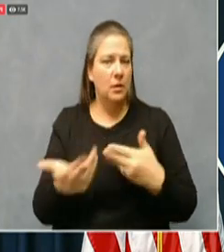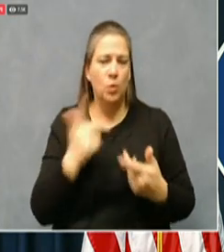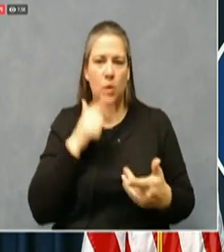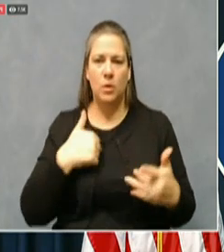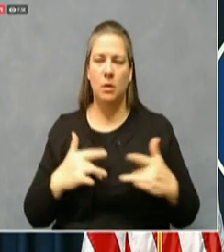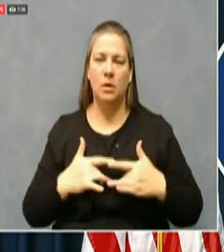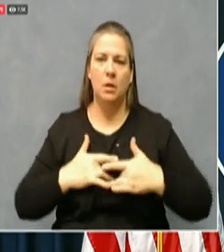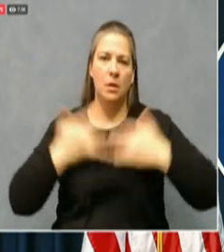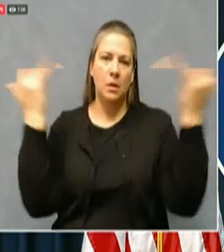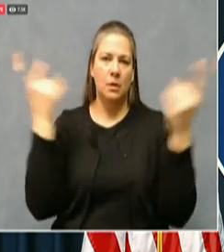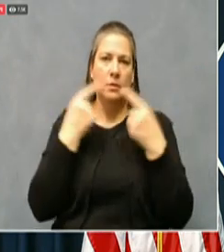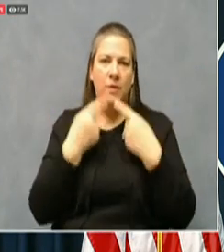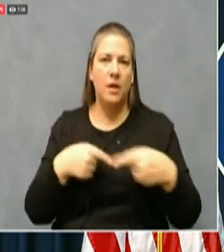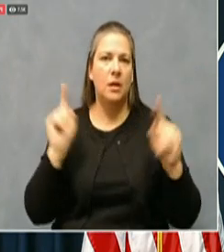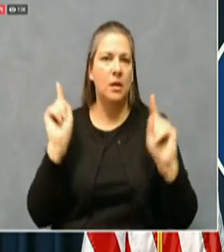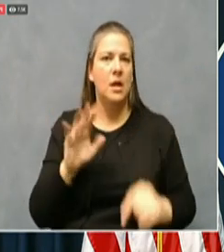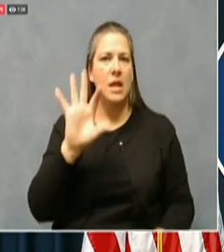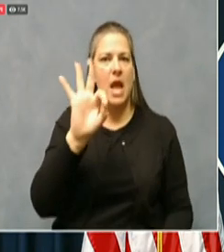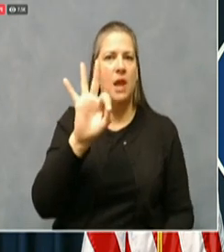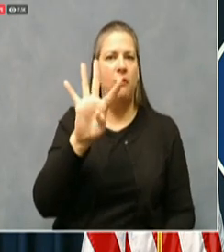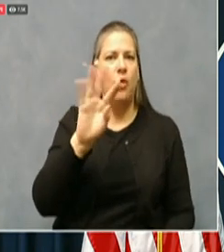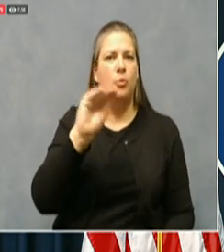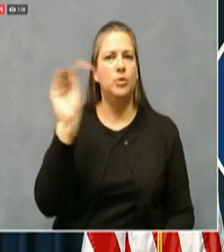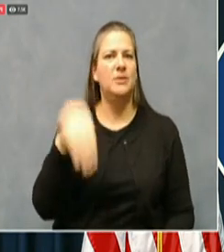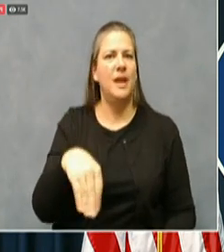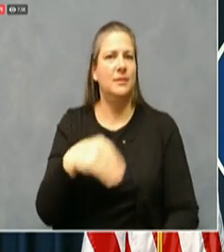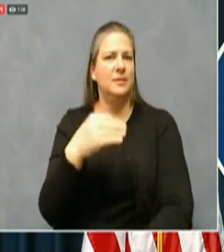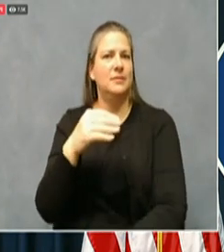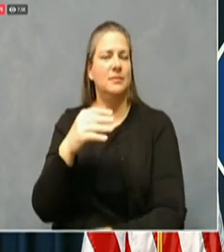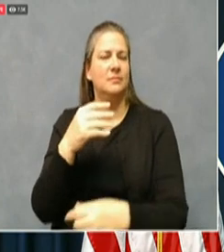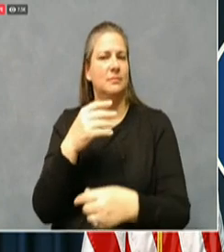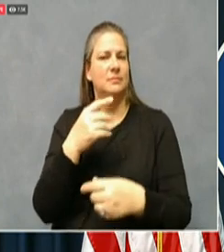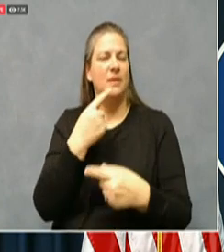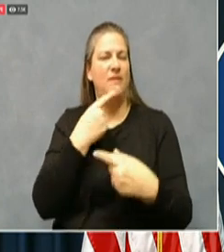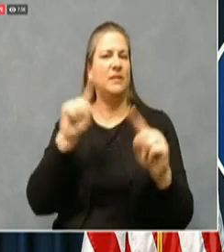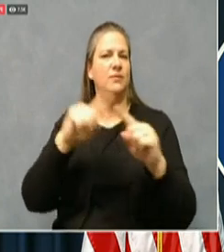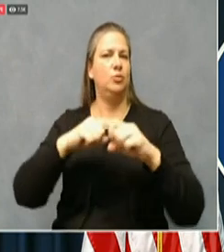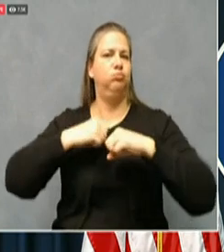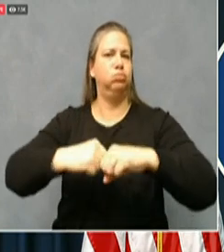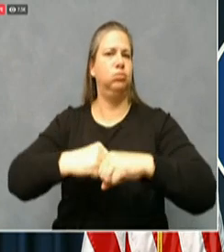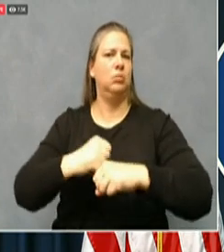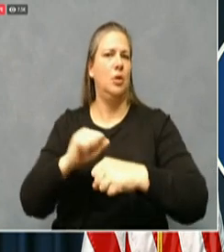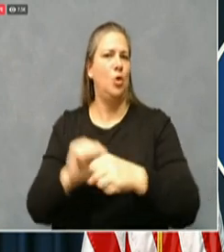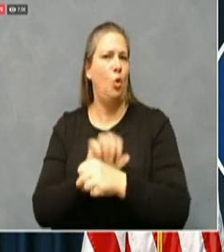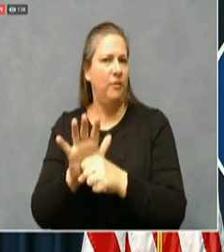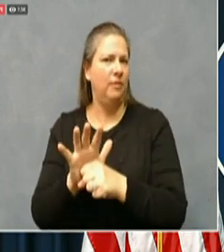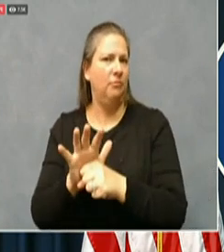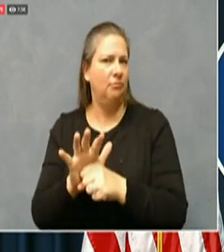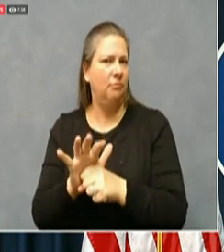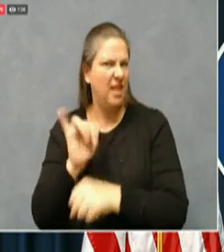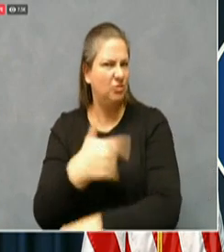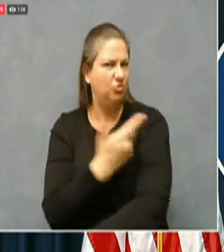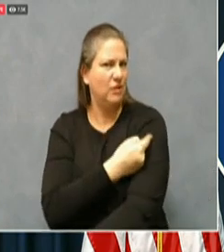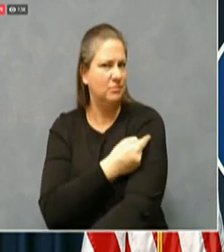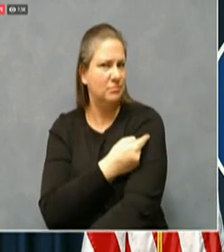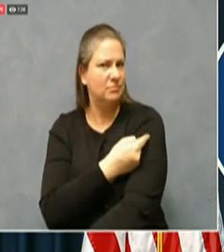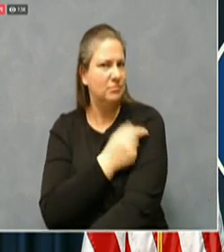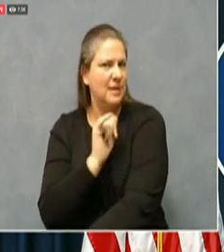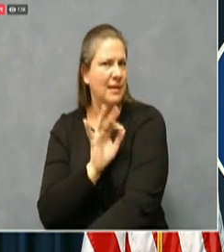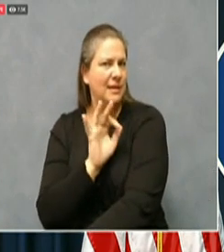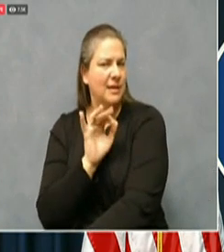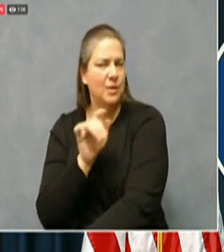about 94% effective. The hard thing is that so exciting. It's going to be very difficult to be patient,